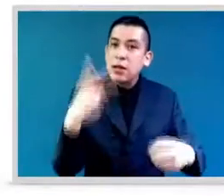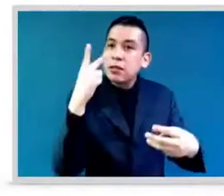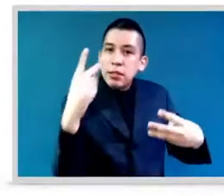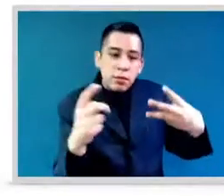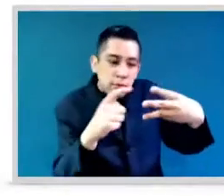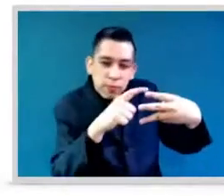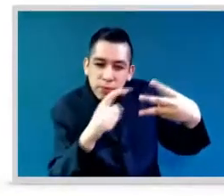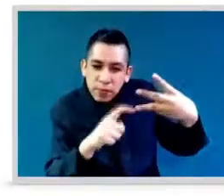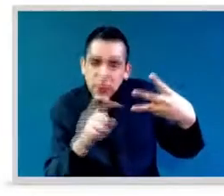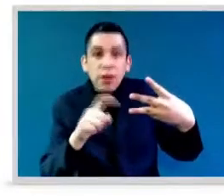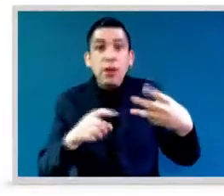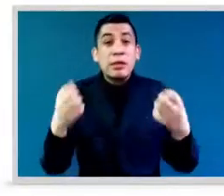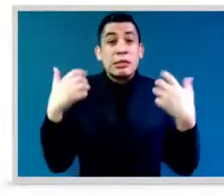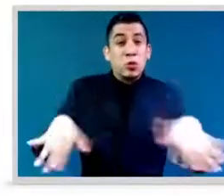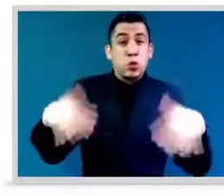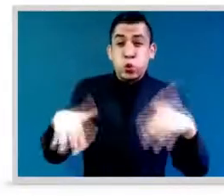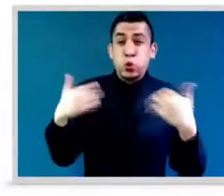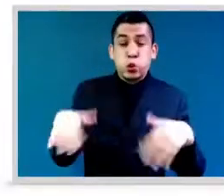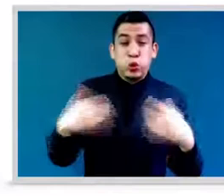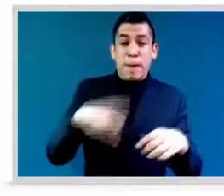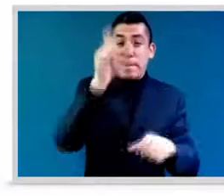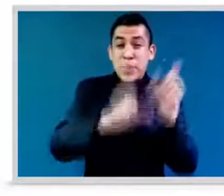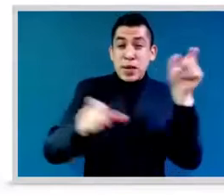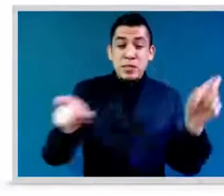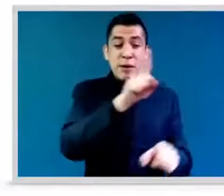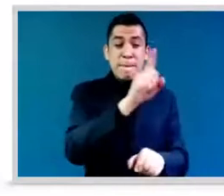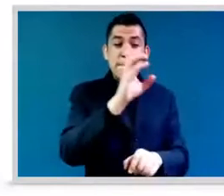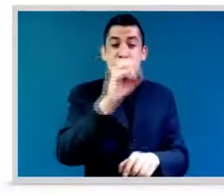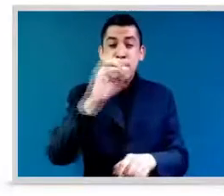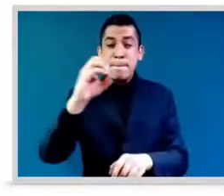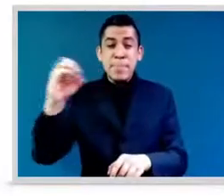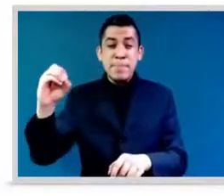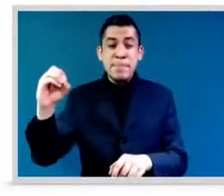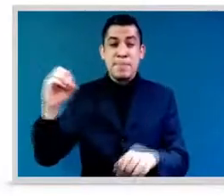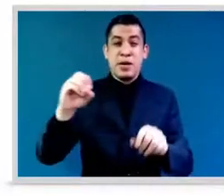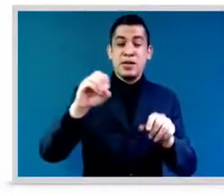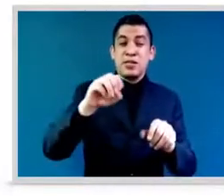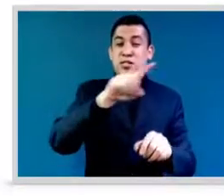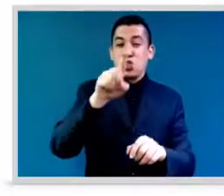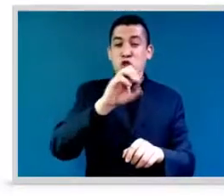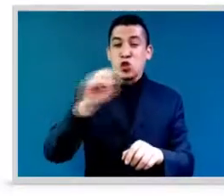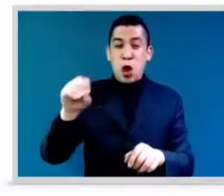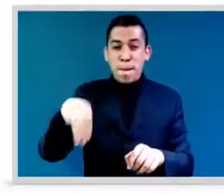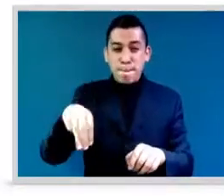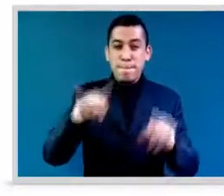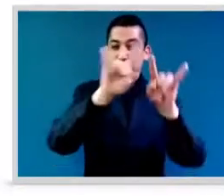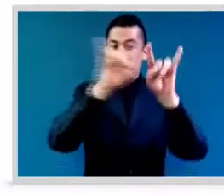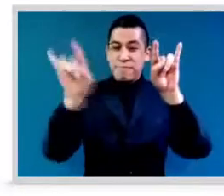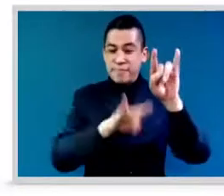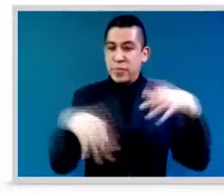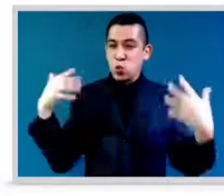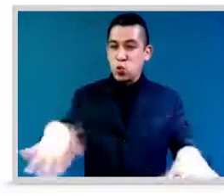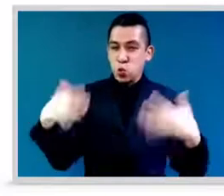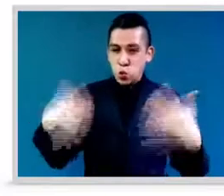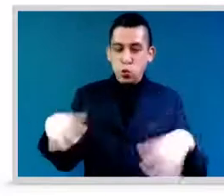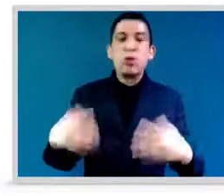forum and many more who also have joined us on YouTube. So, I know we had a little bit of a late start on YouTube. Thank